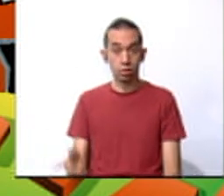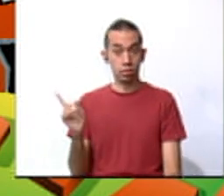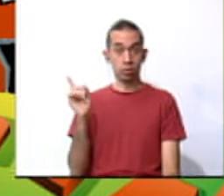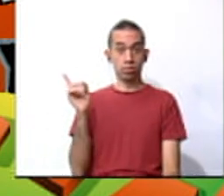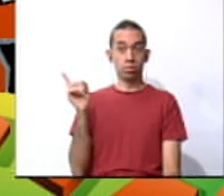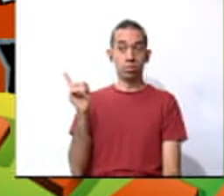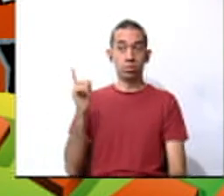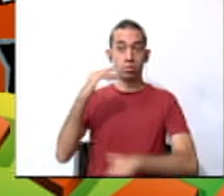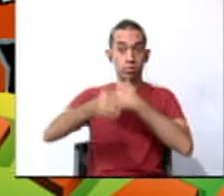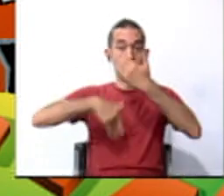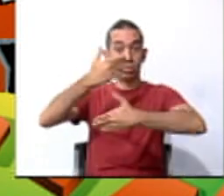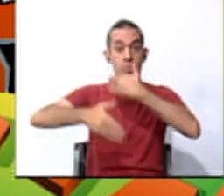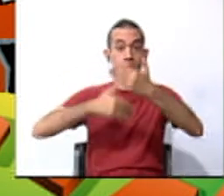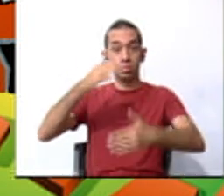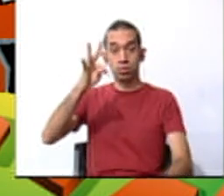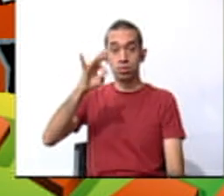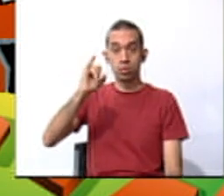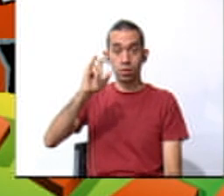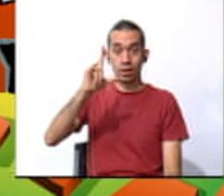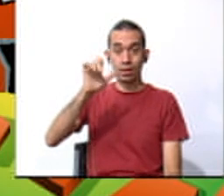We have some toilet paper.